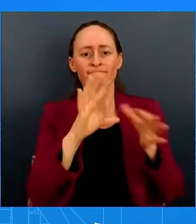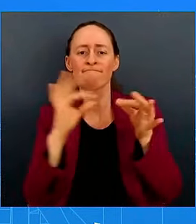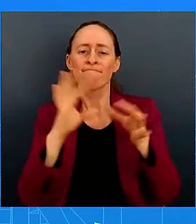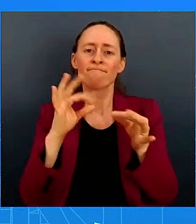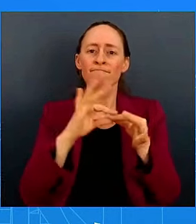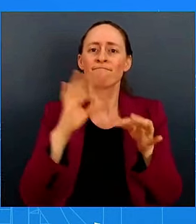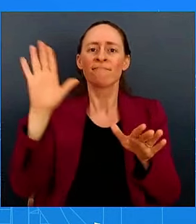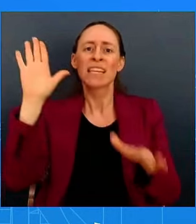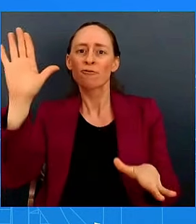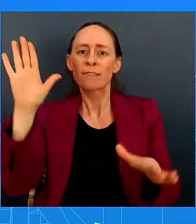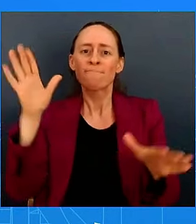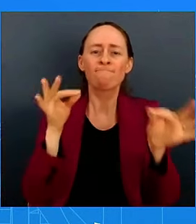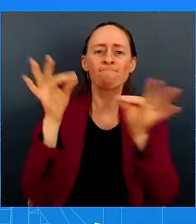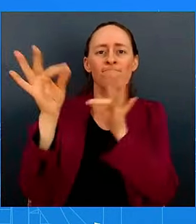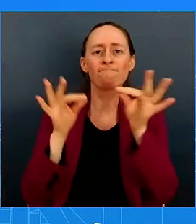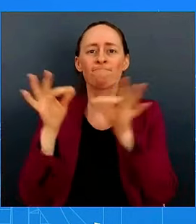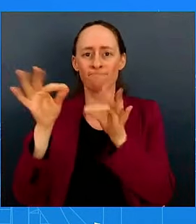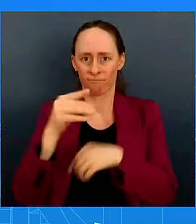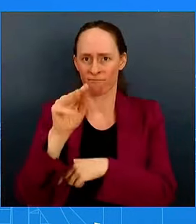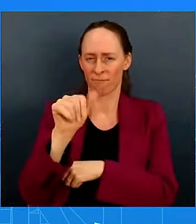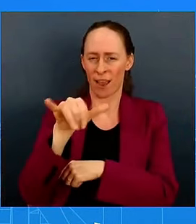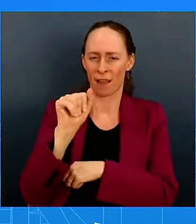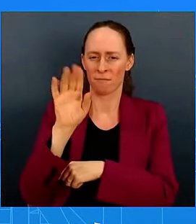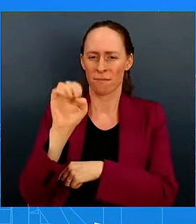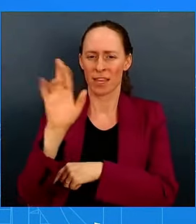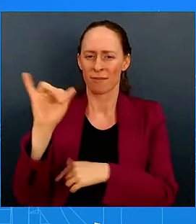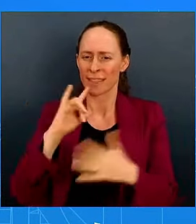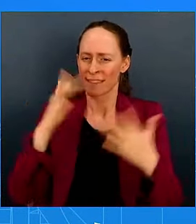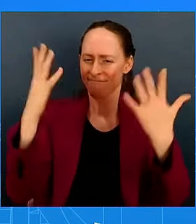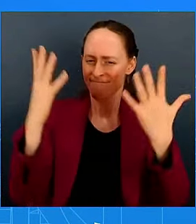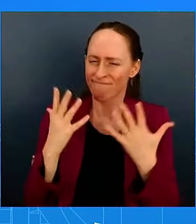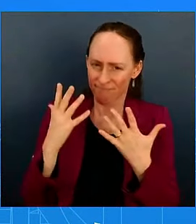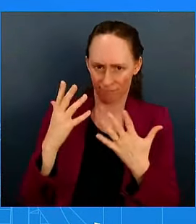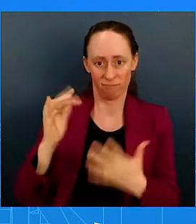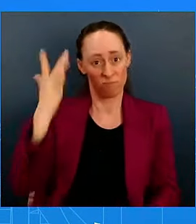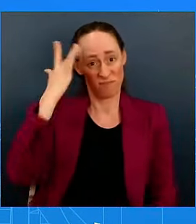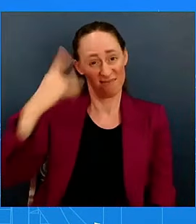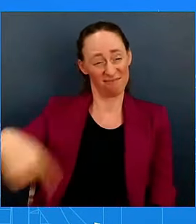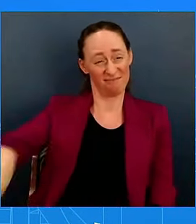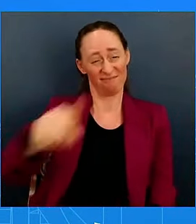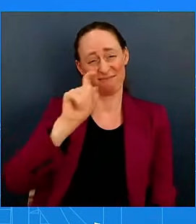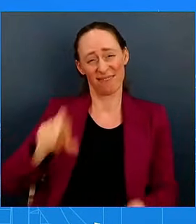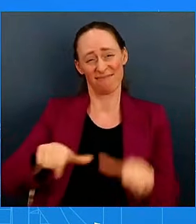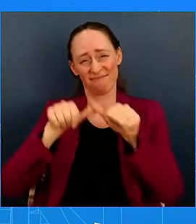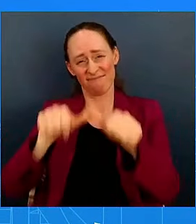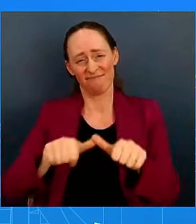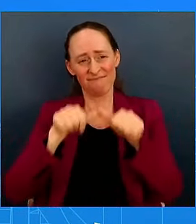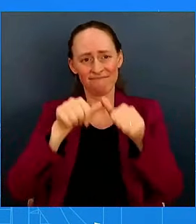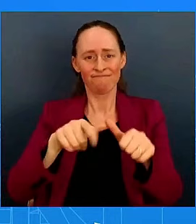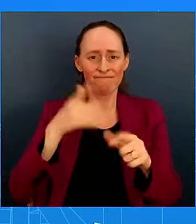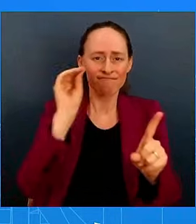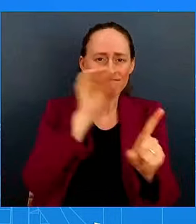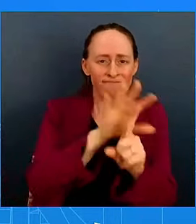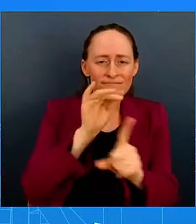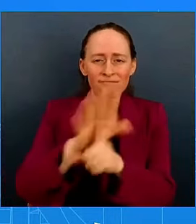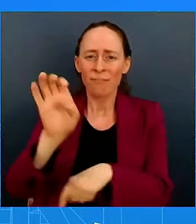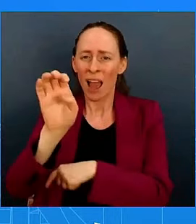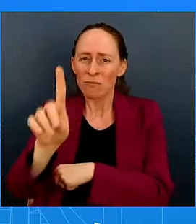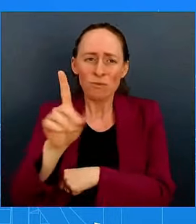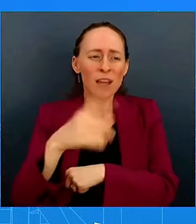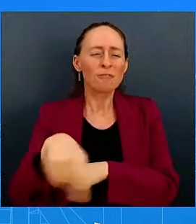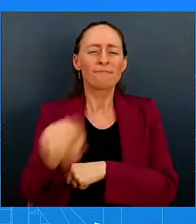troubling and demonstrate why we need to fight against hate, fight against discrimination of all kinds,